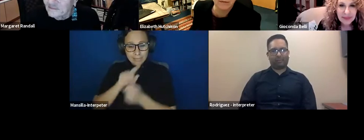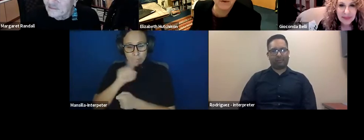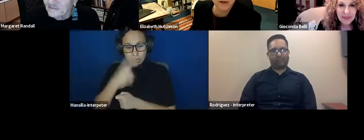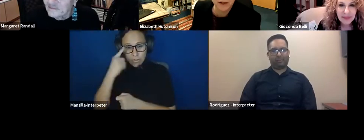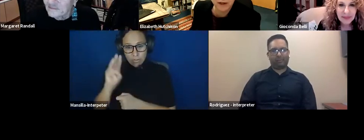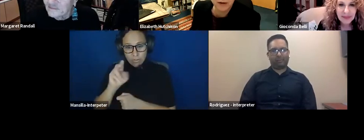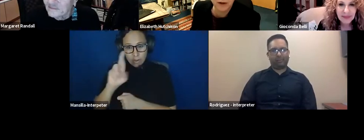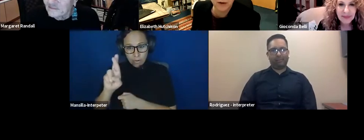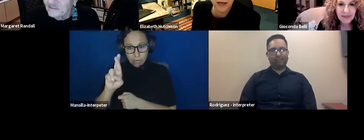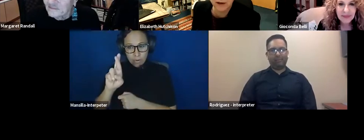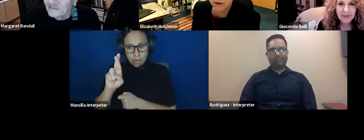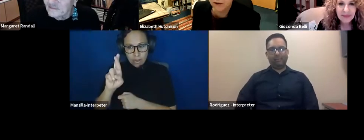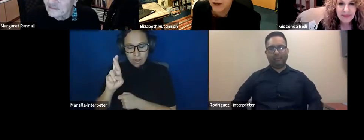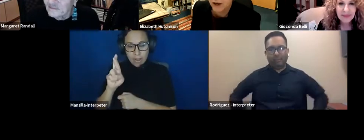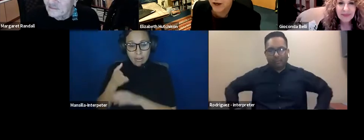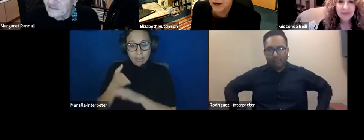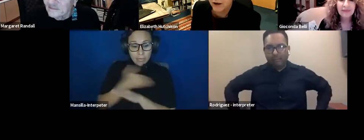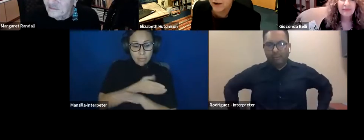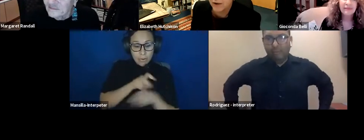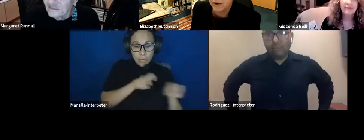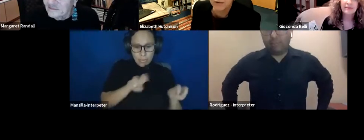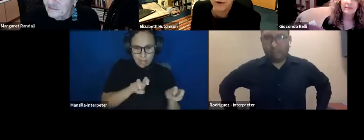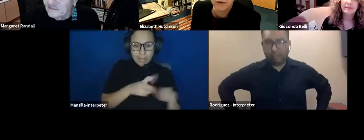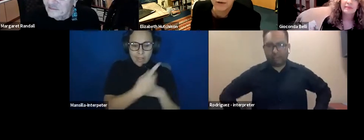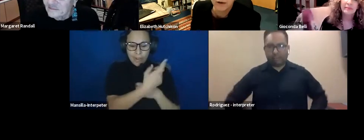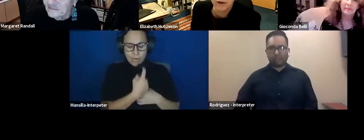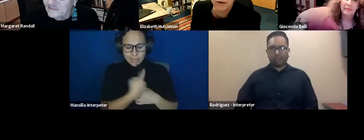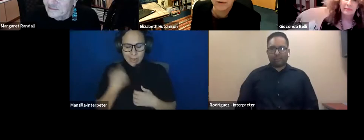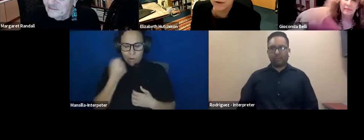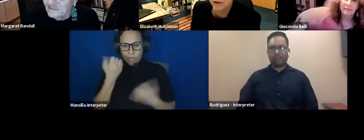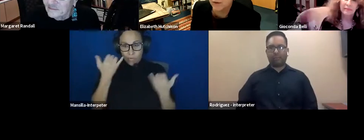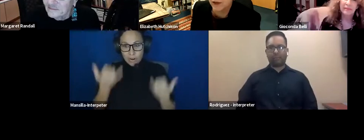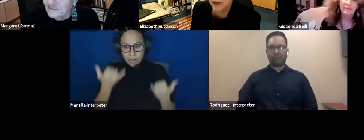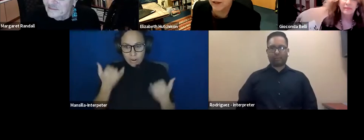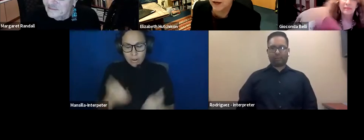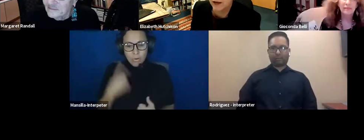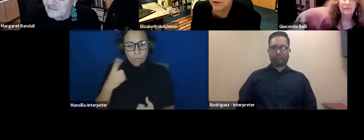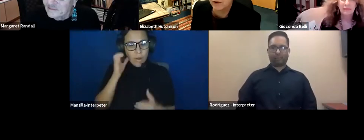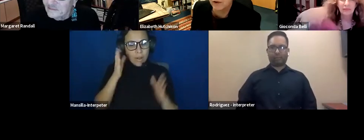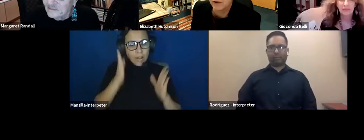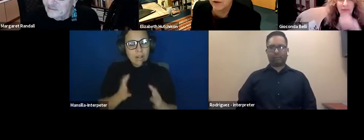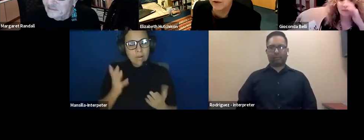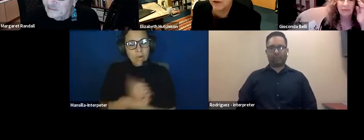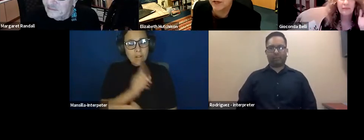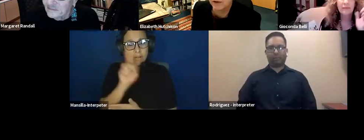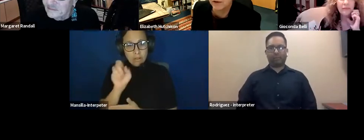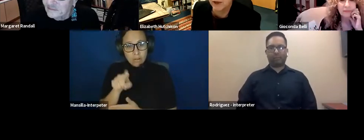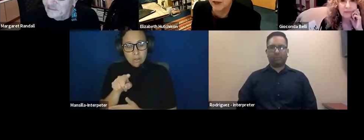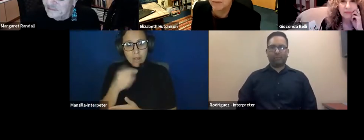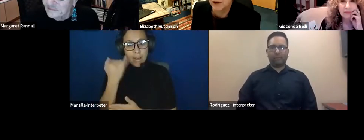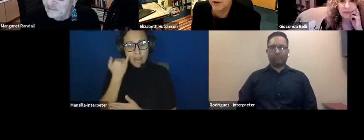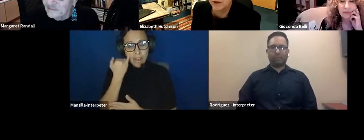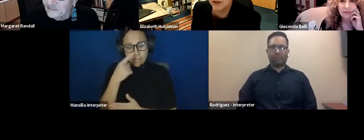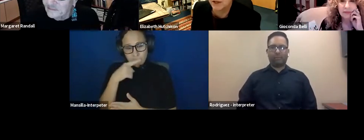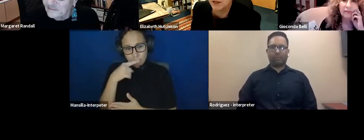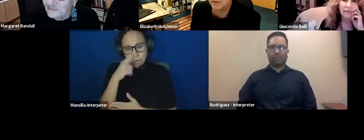that came through actually in the earlier panel. One of our listeners would like to ask whether you could tell us a